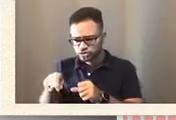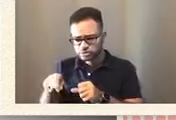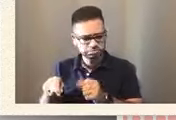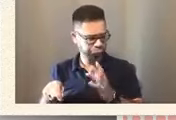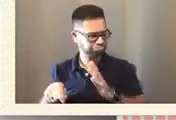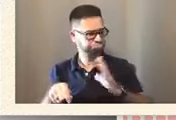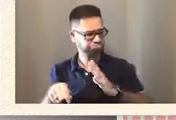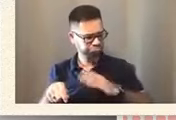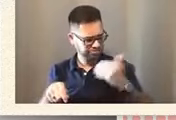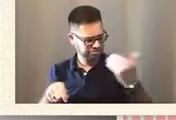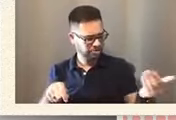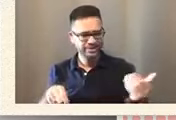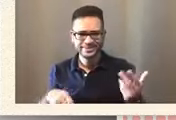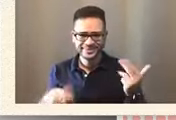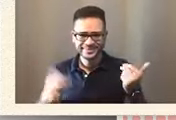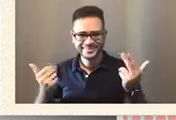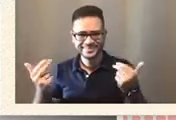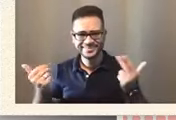Okay.